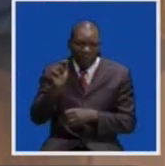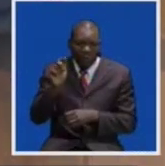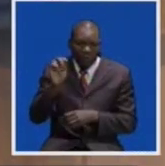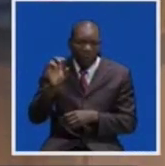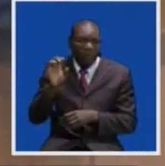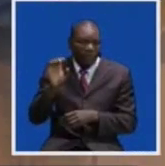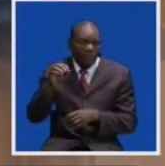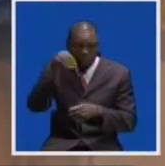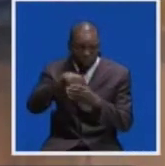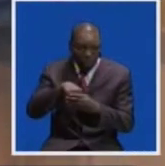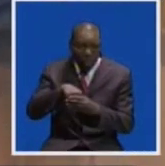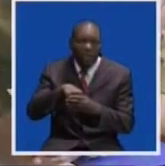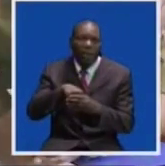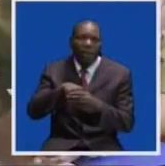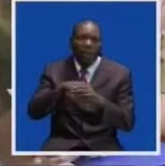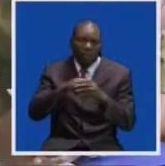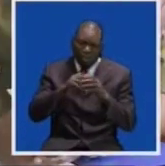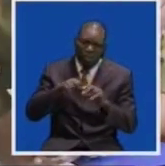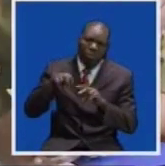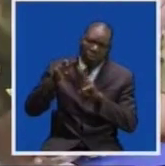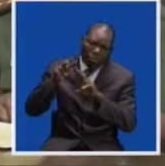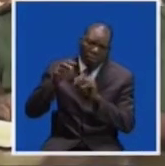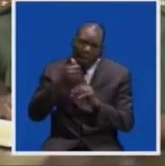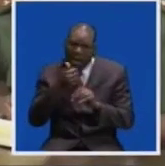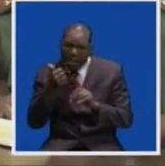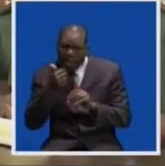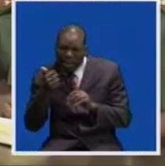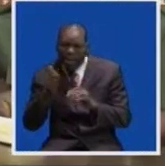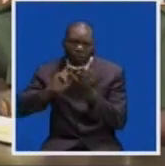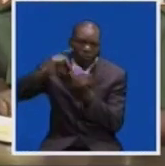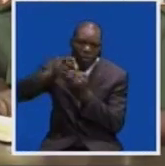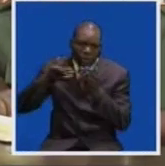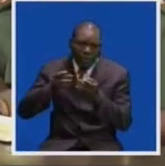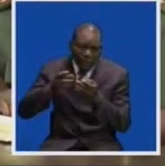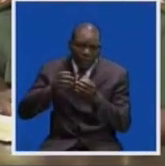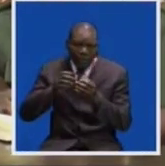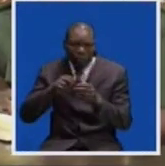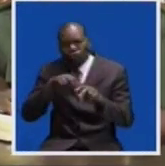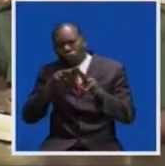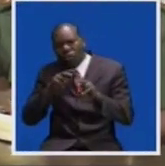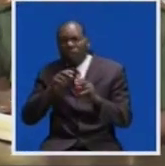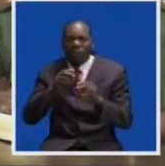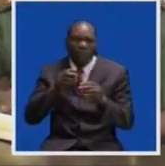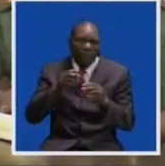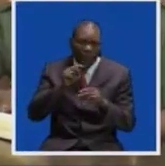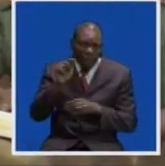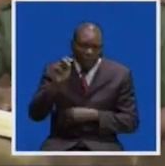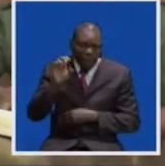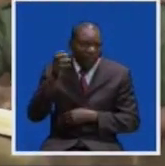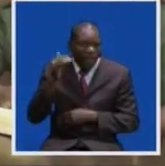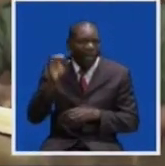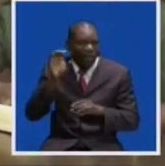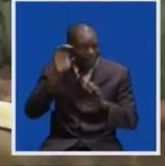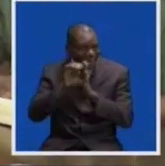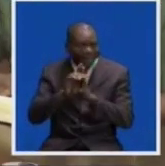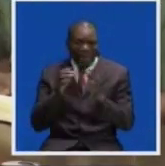You know, you'll be watching another channel, but you want to get to ZNBC because of the quality of the picture and